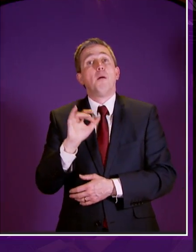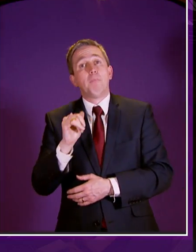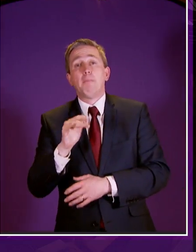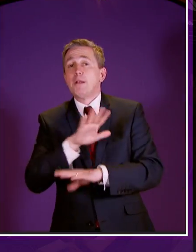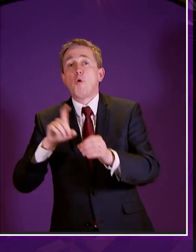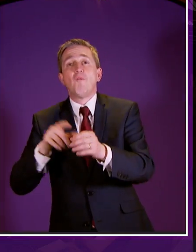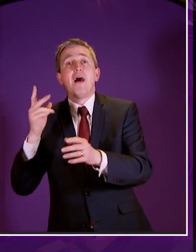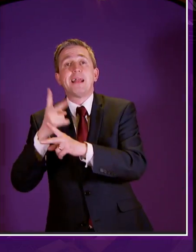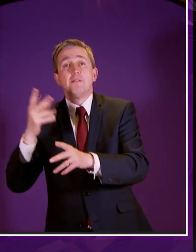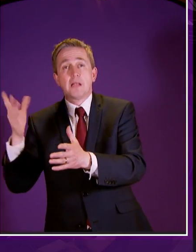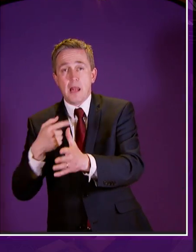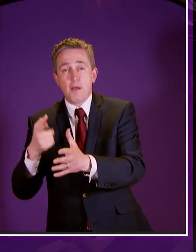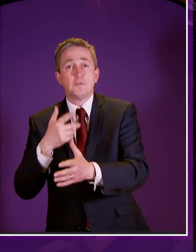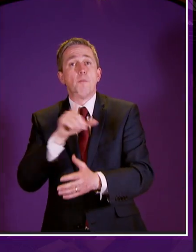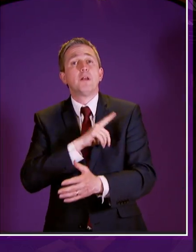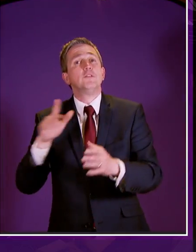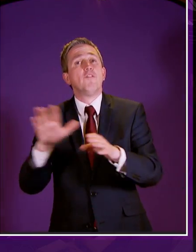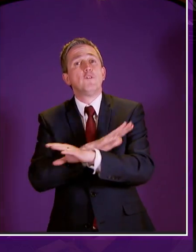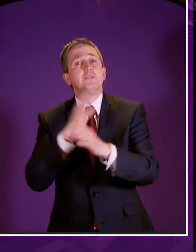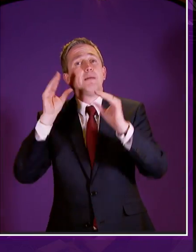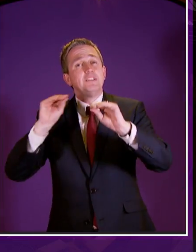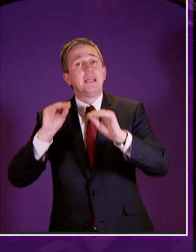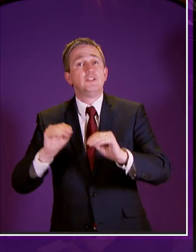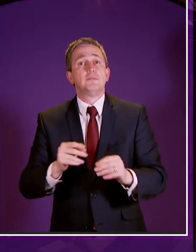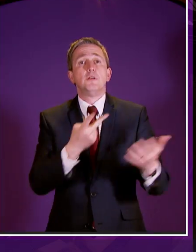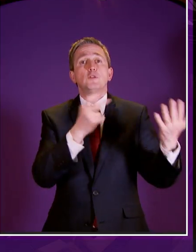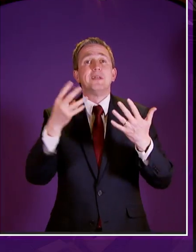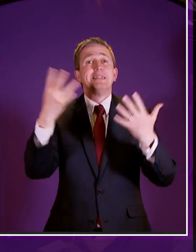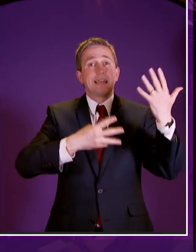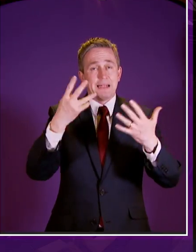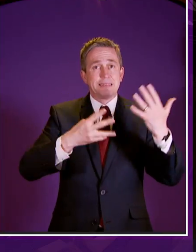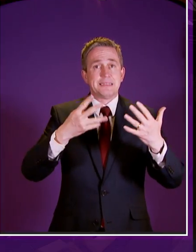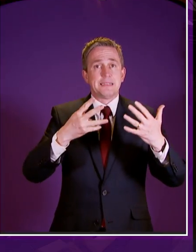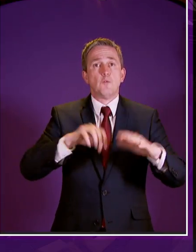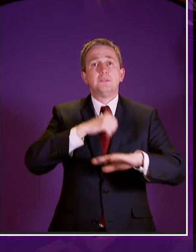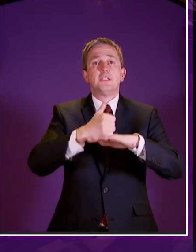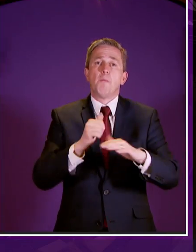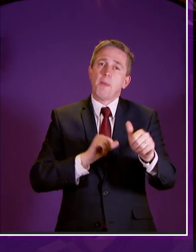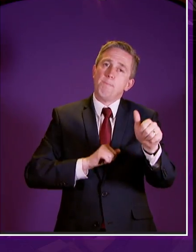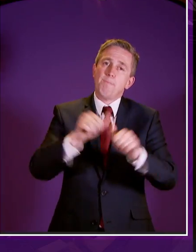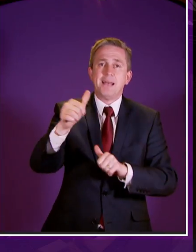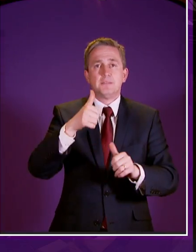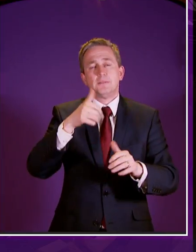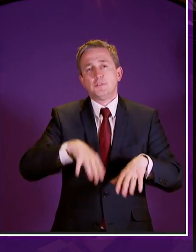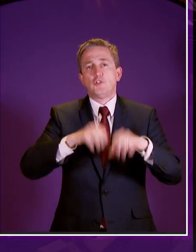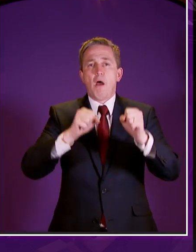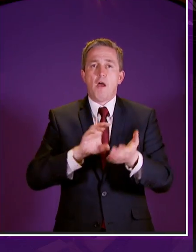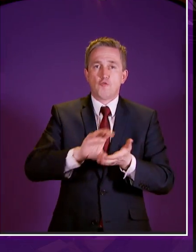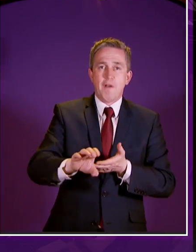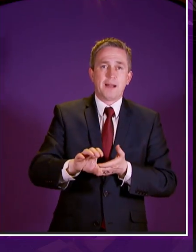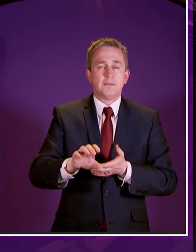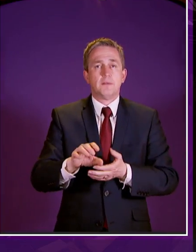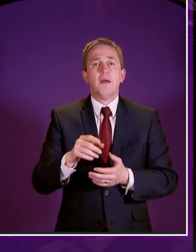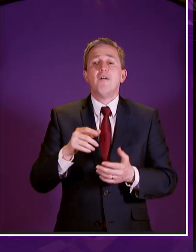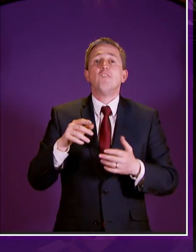-time education and in 2019 we will start delivery of the best start grant delivered to low income parents